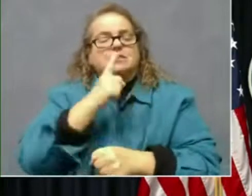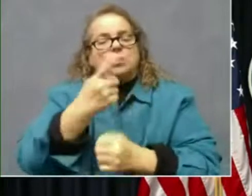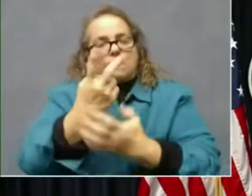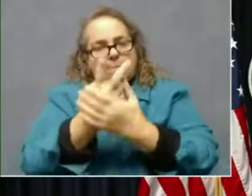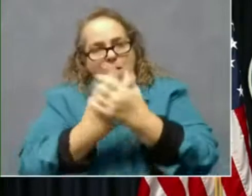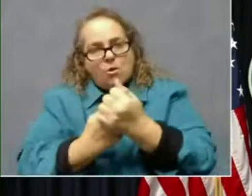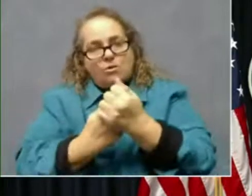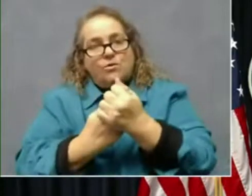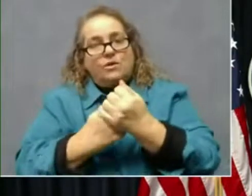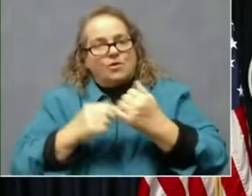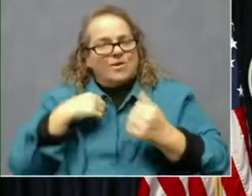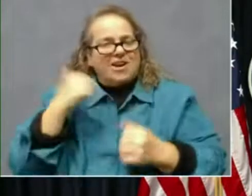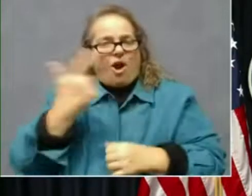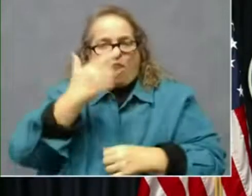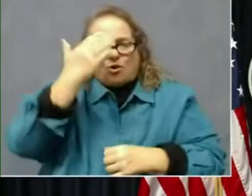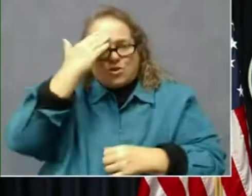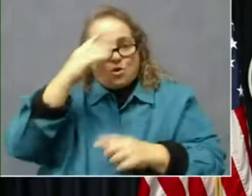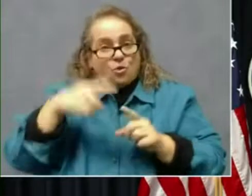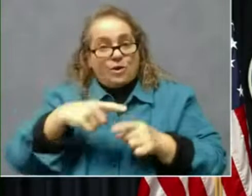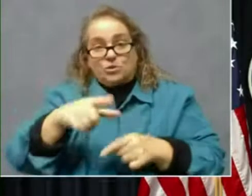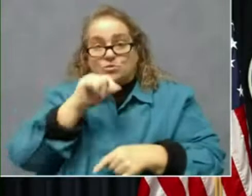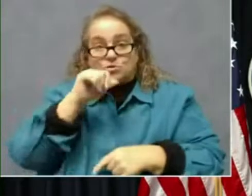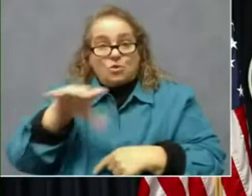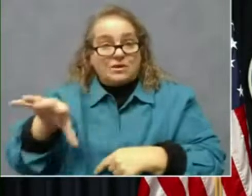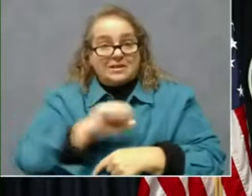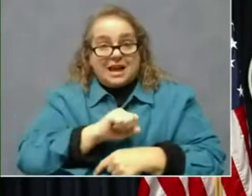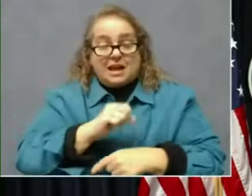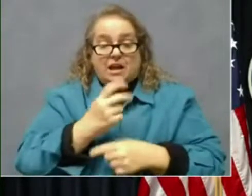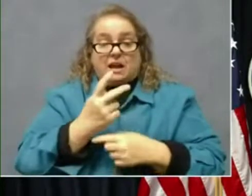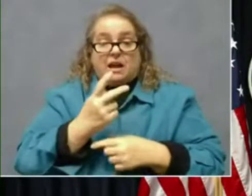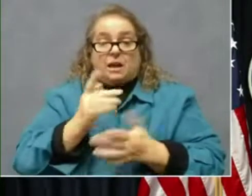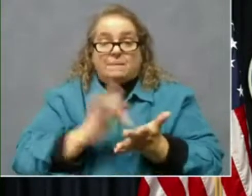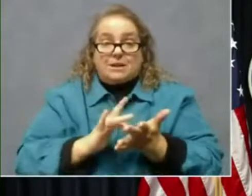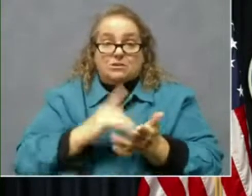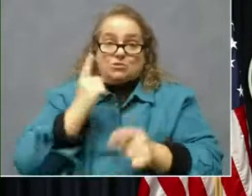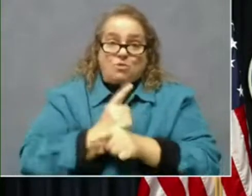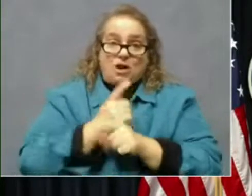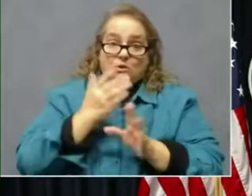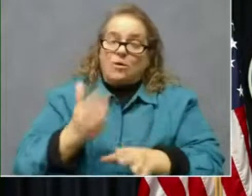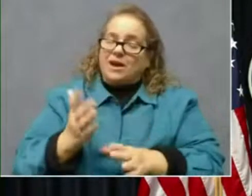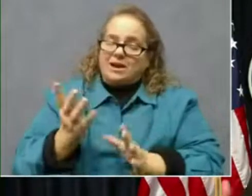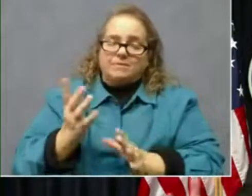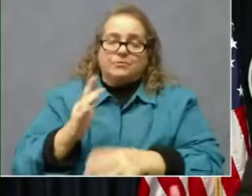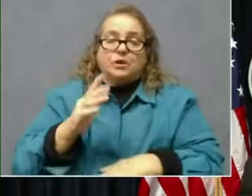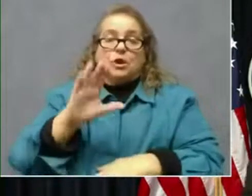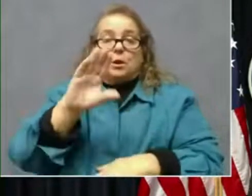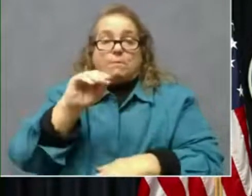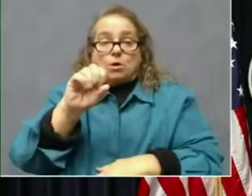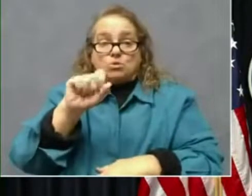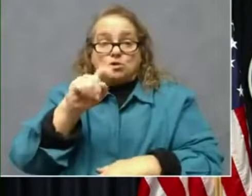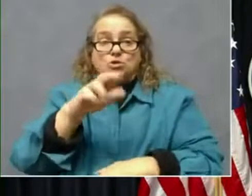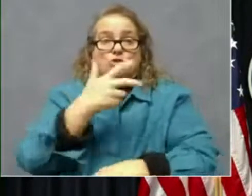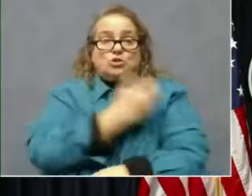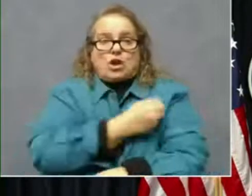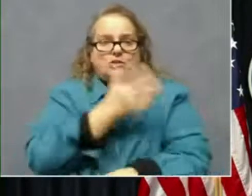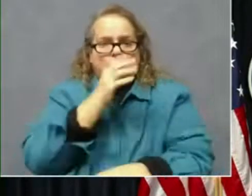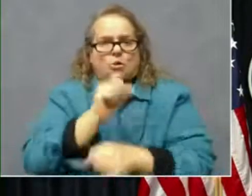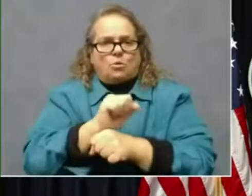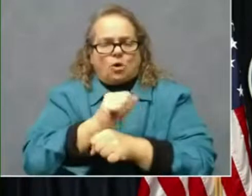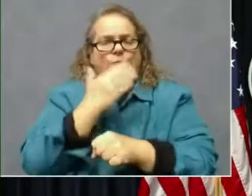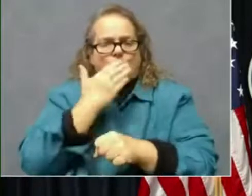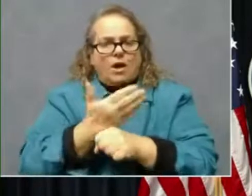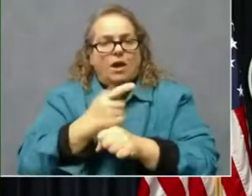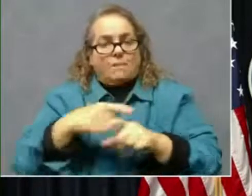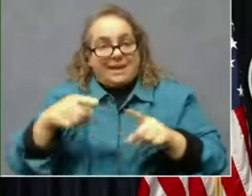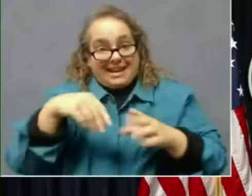don't take medication, uh, the prescribed way. We, we think the booster shots are going to work well, but, but in, in planning, uh, when